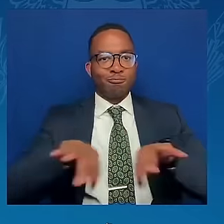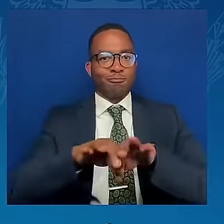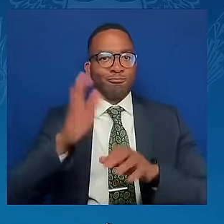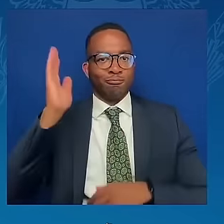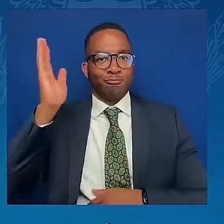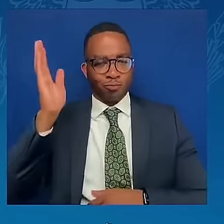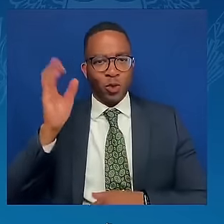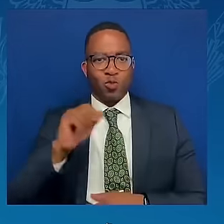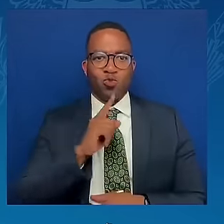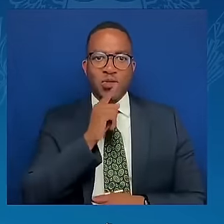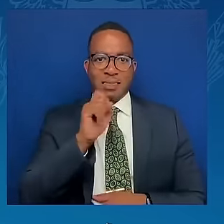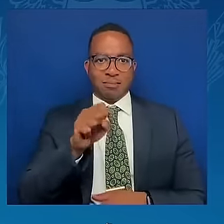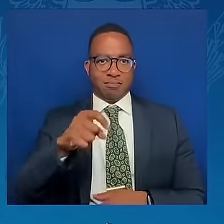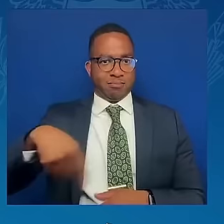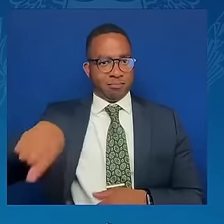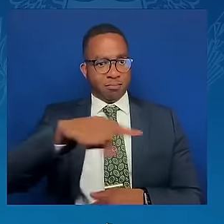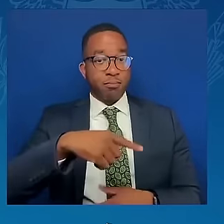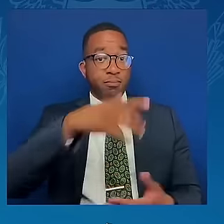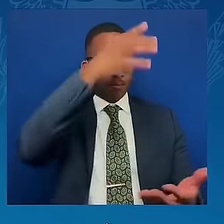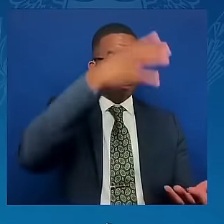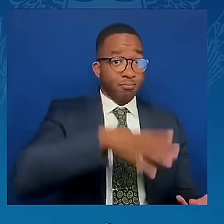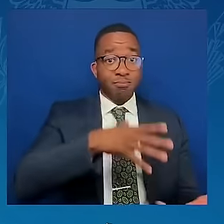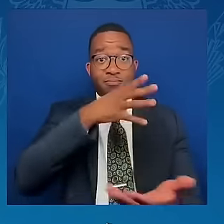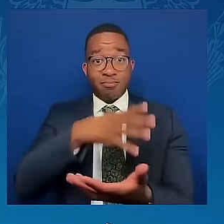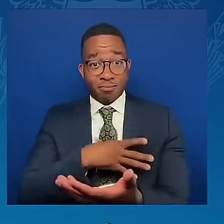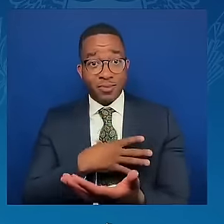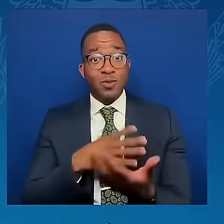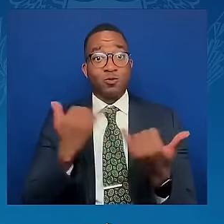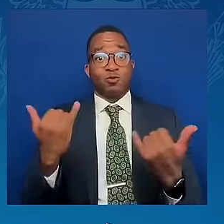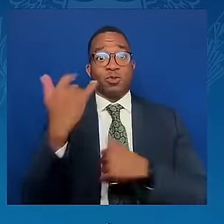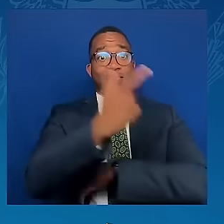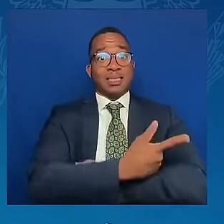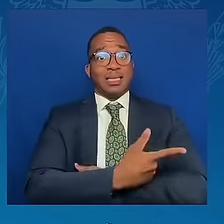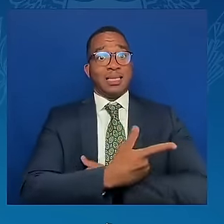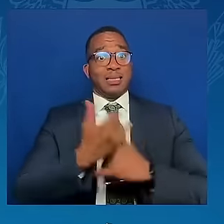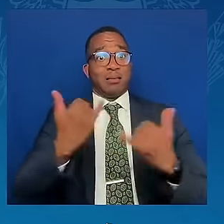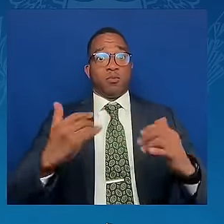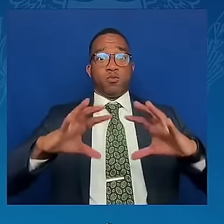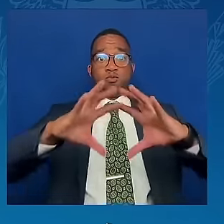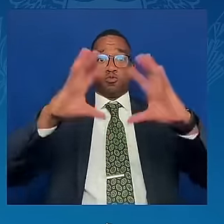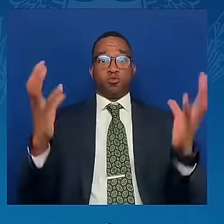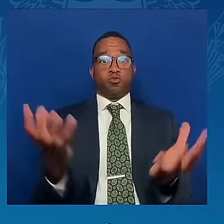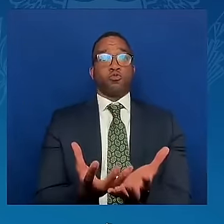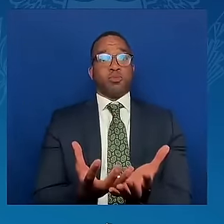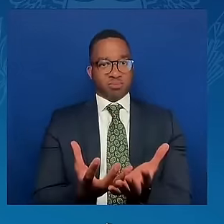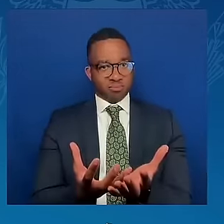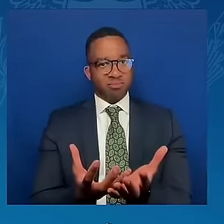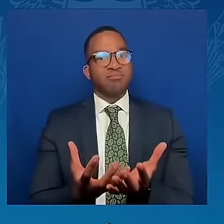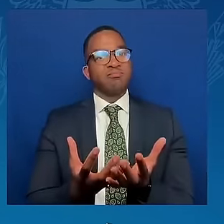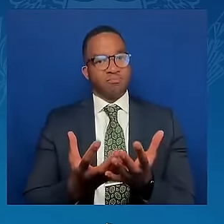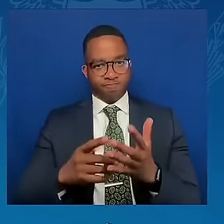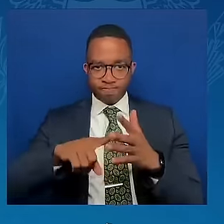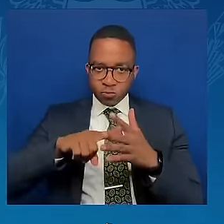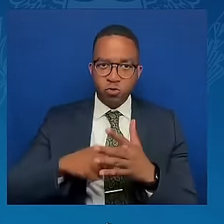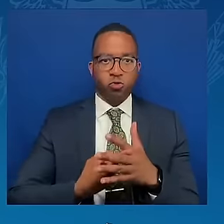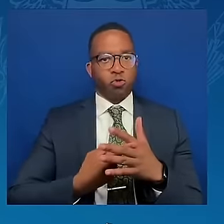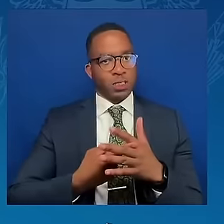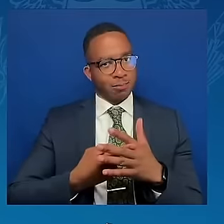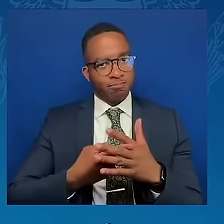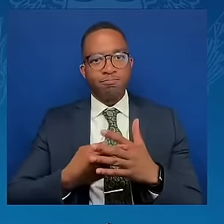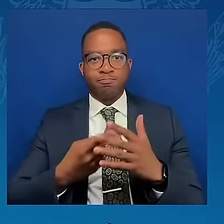is the day when the world begins to bring a just peace closer. I thank everyone who has worked for